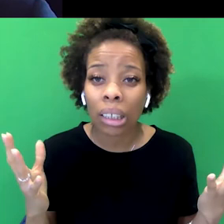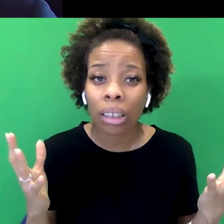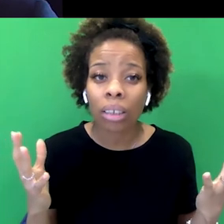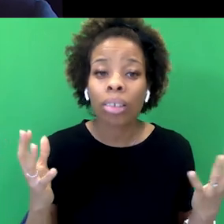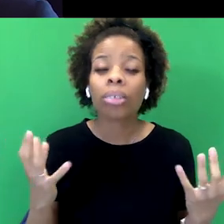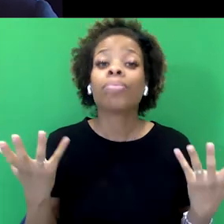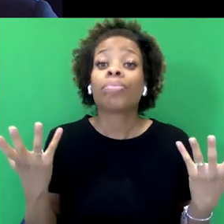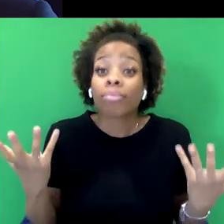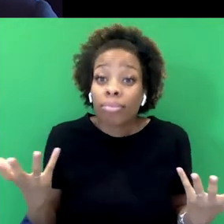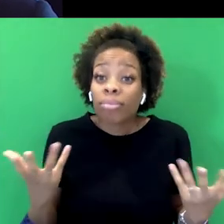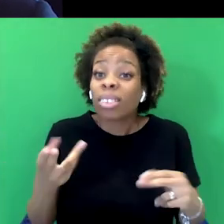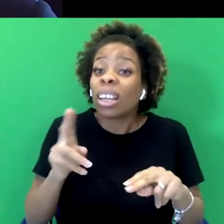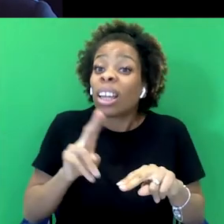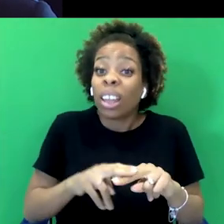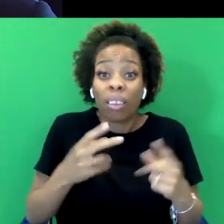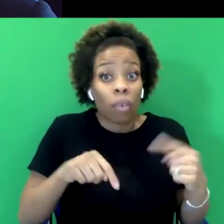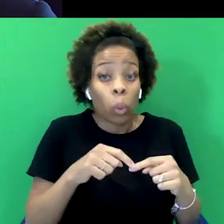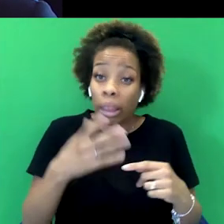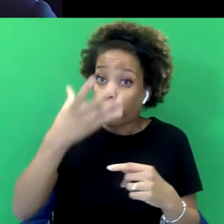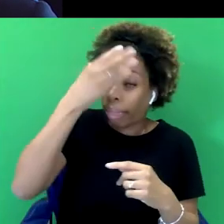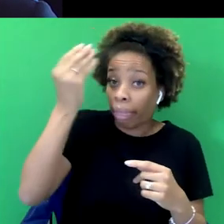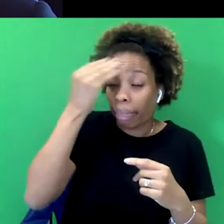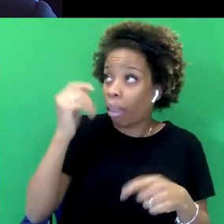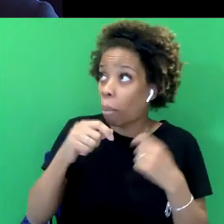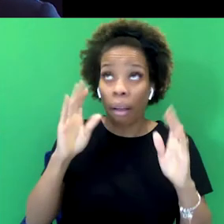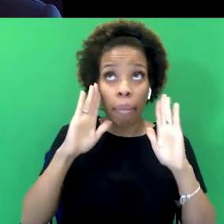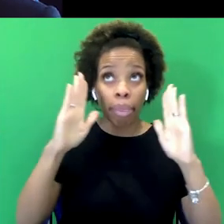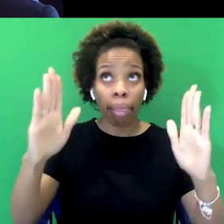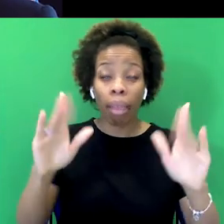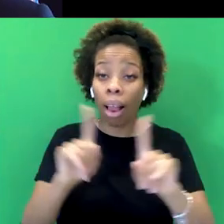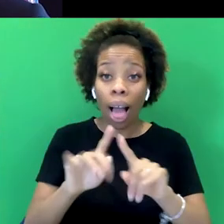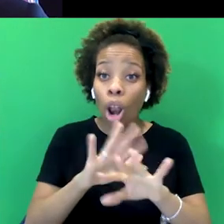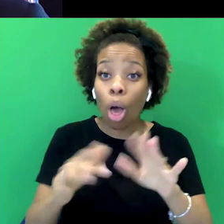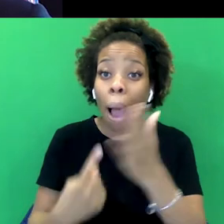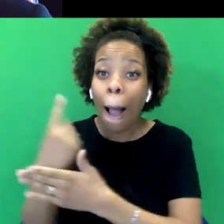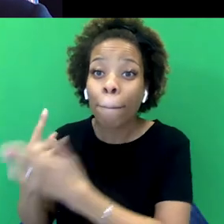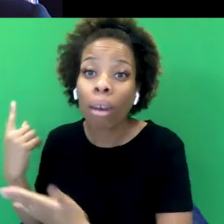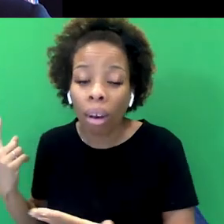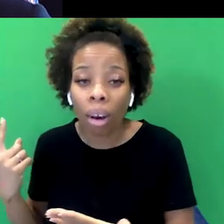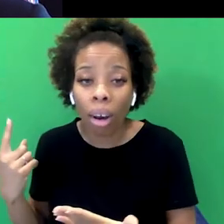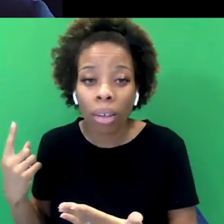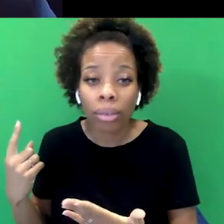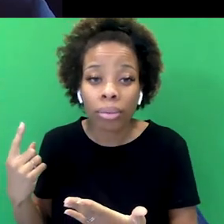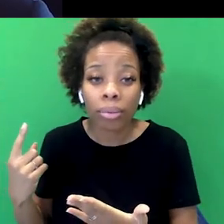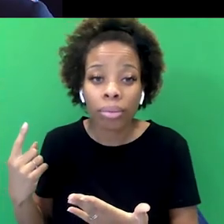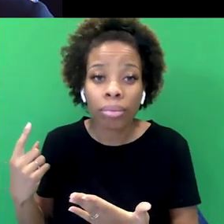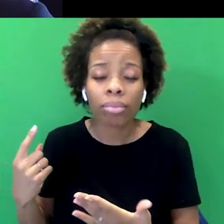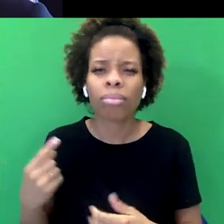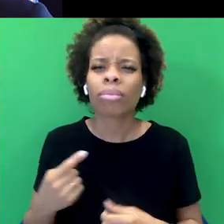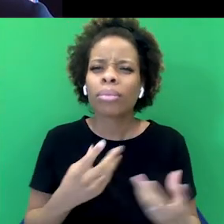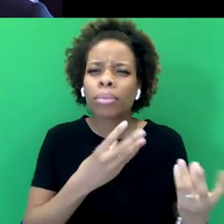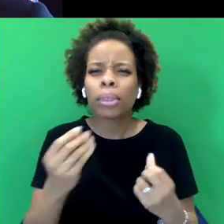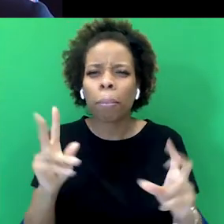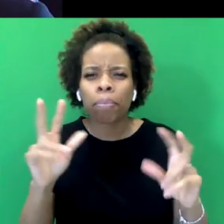you know, merchant ivory kind of way. And when people say sepia-toned, these dramas are literally sepia-toned. There's like a